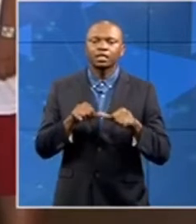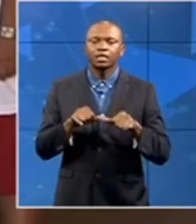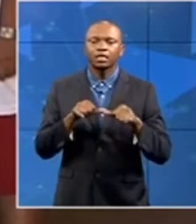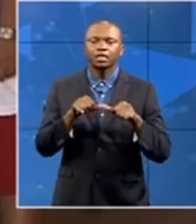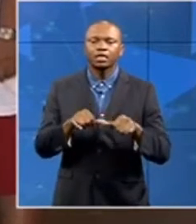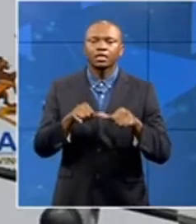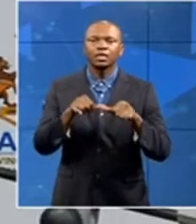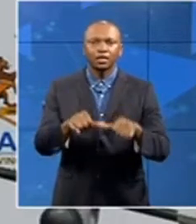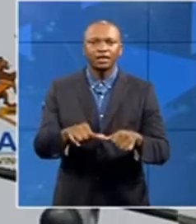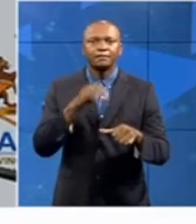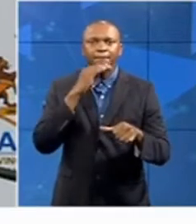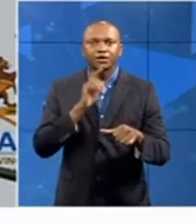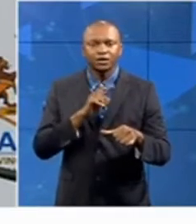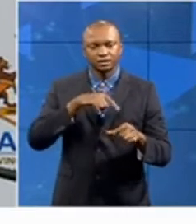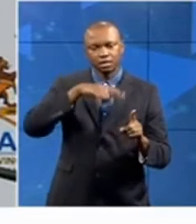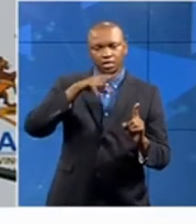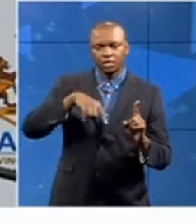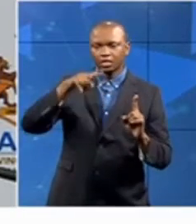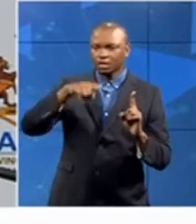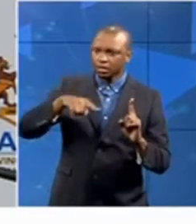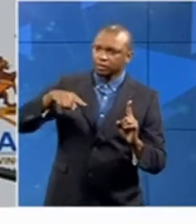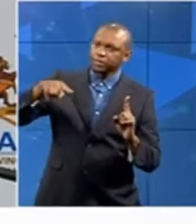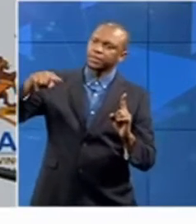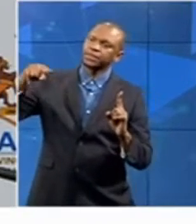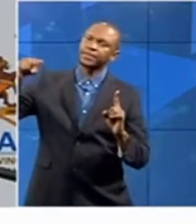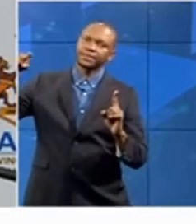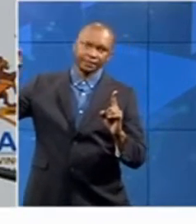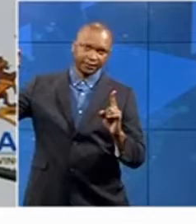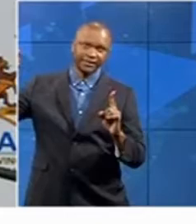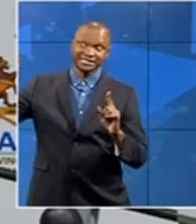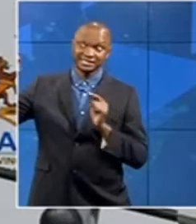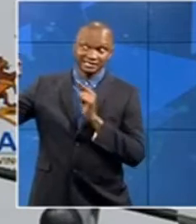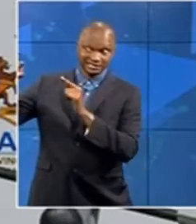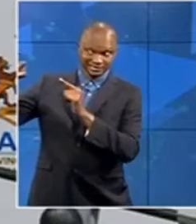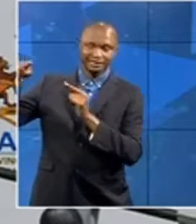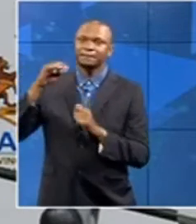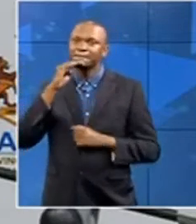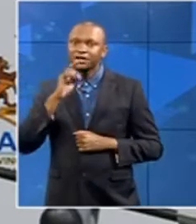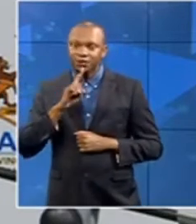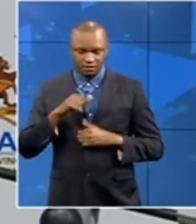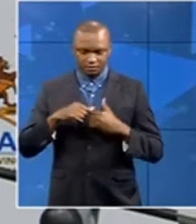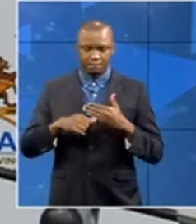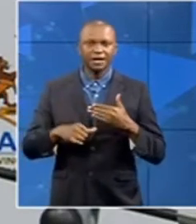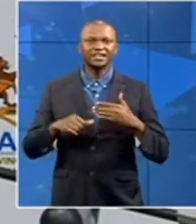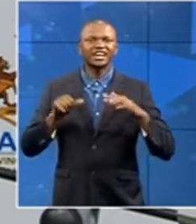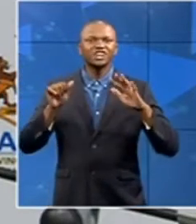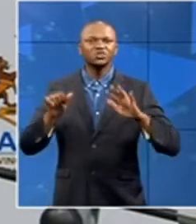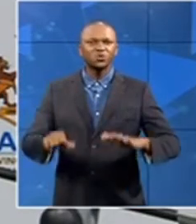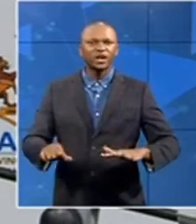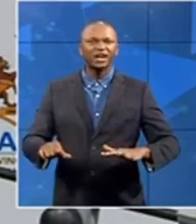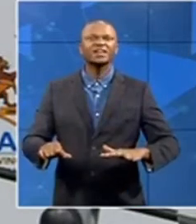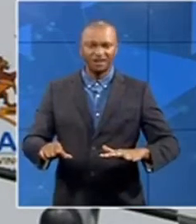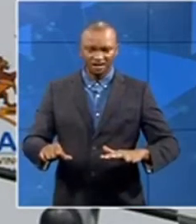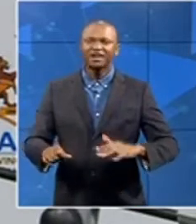means that we are going to be in into the whole of June, are going to experience unless